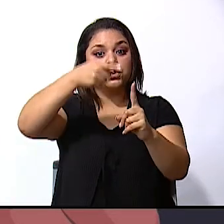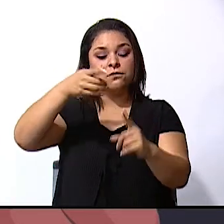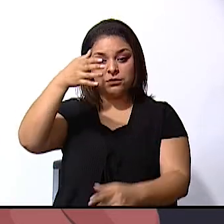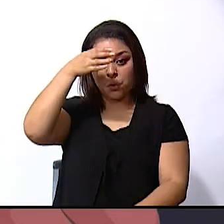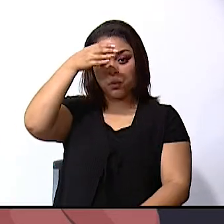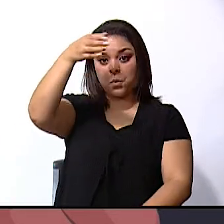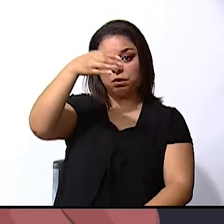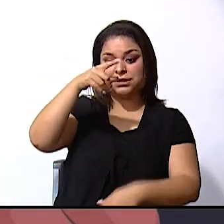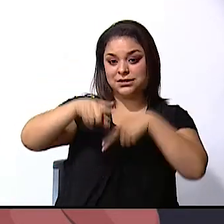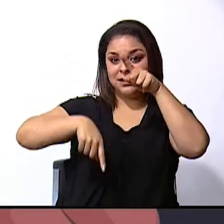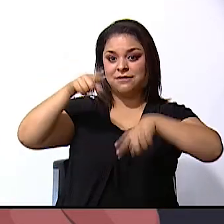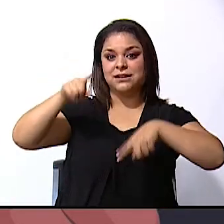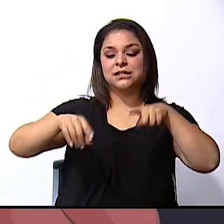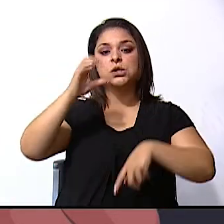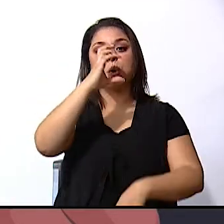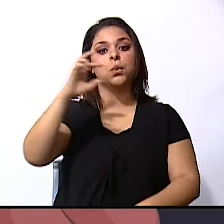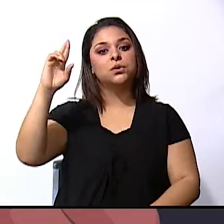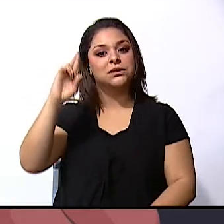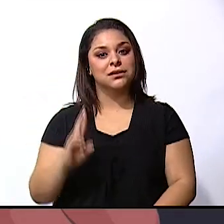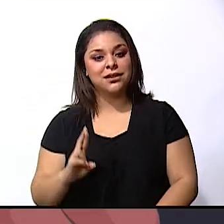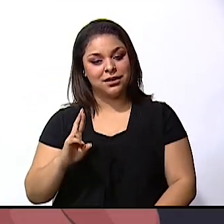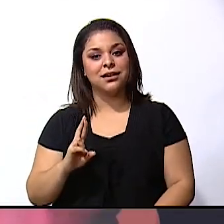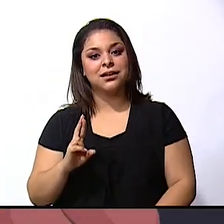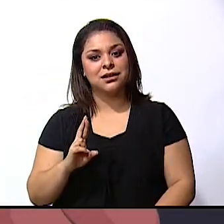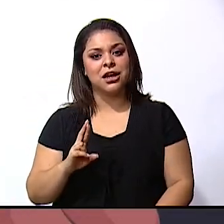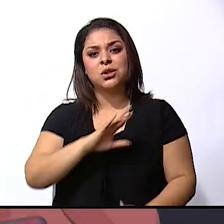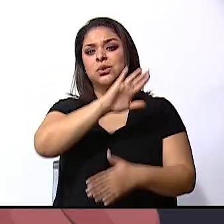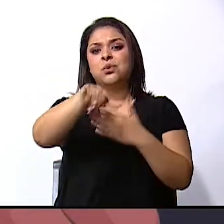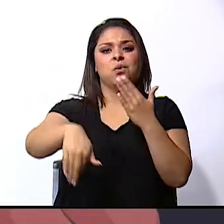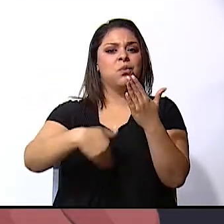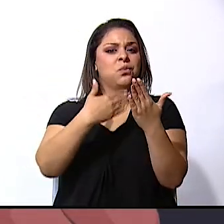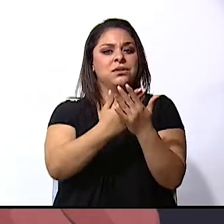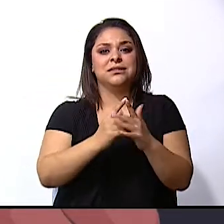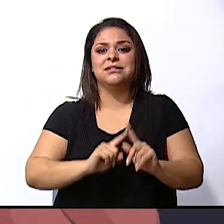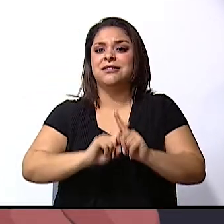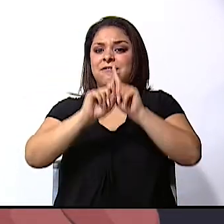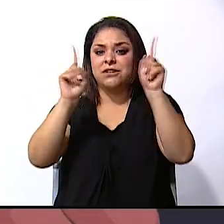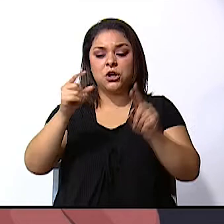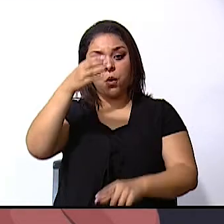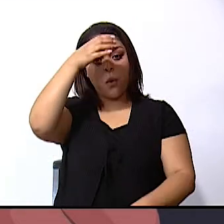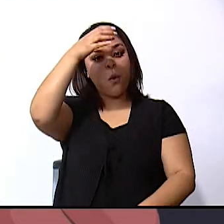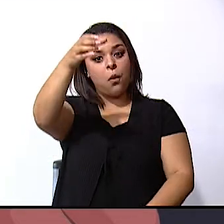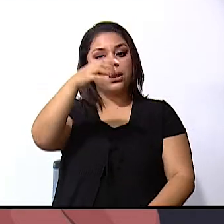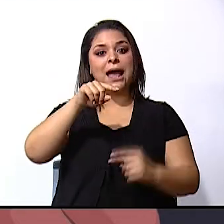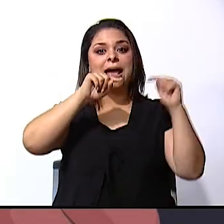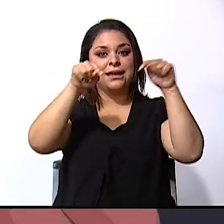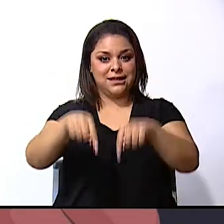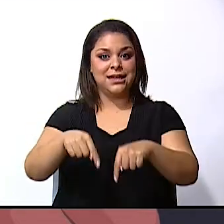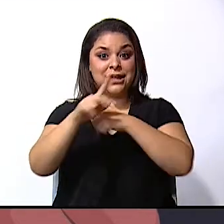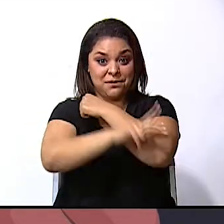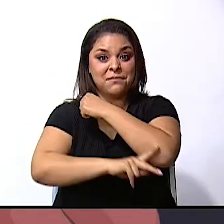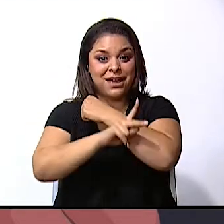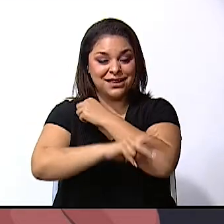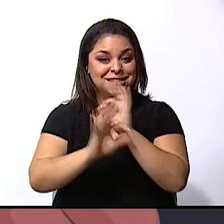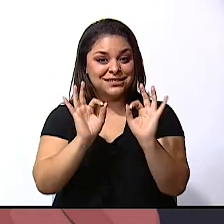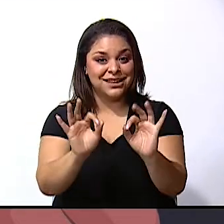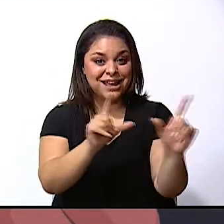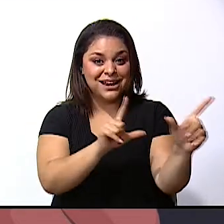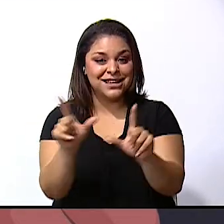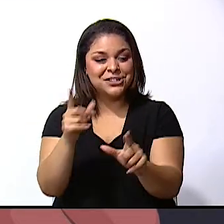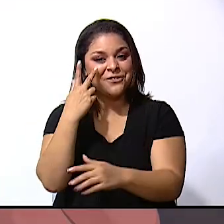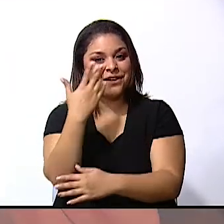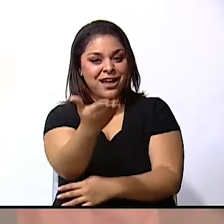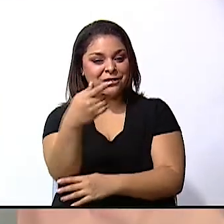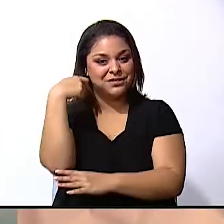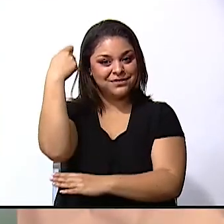diversity in costa rica all the different cultures that we have here in our country ready let's watch this